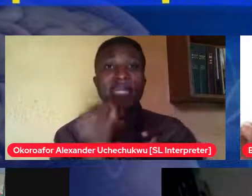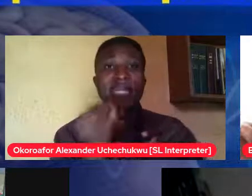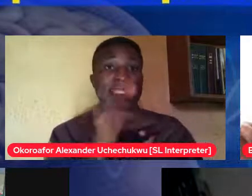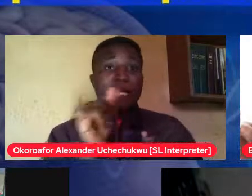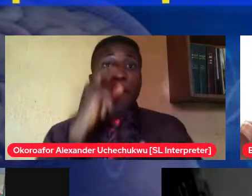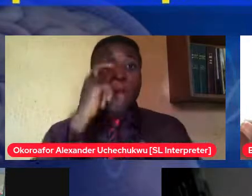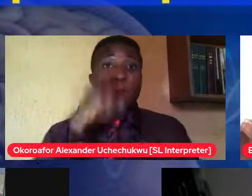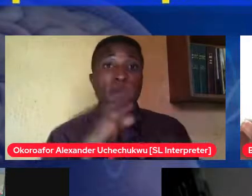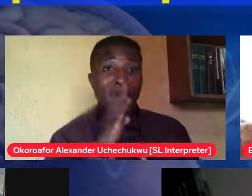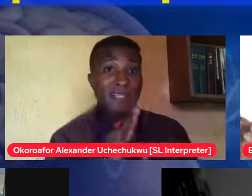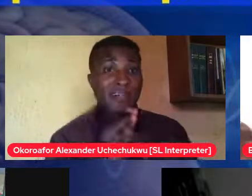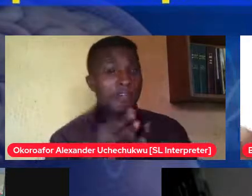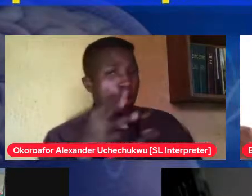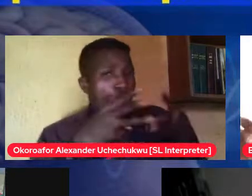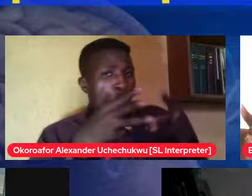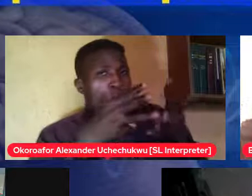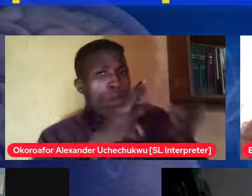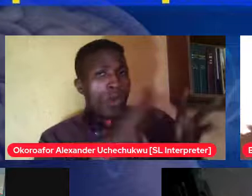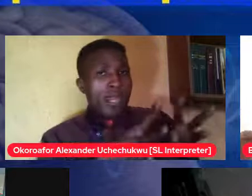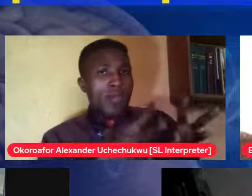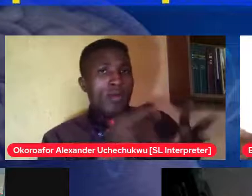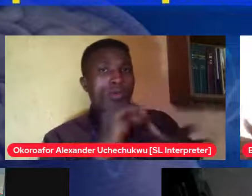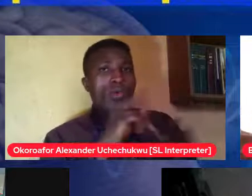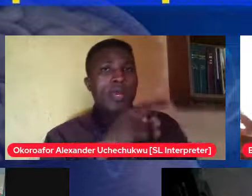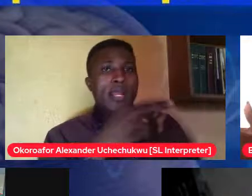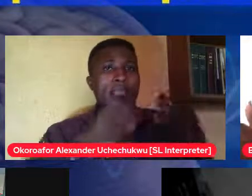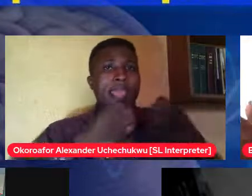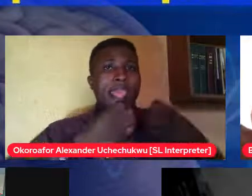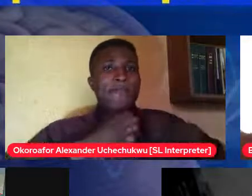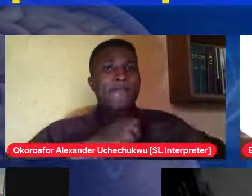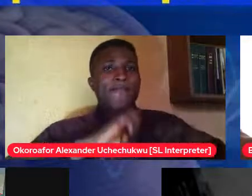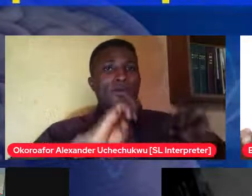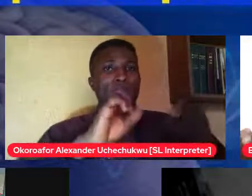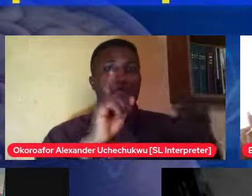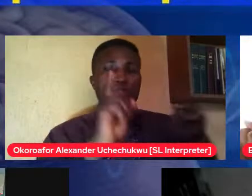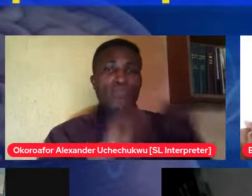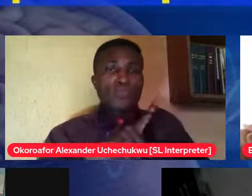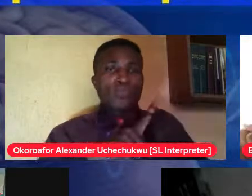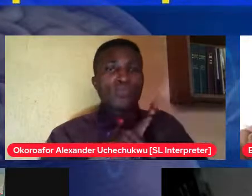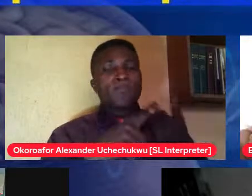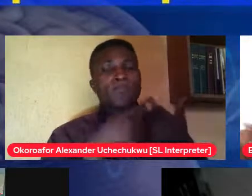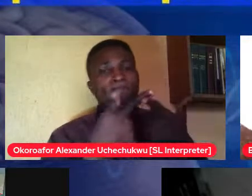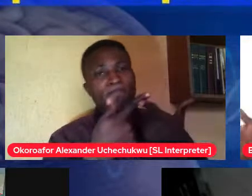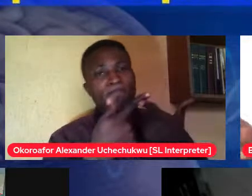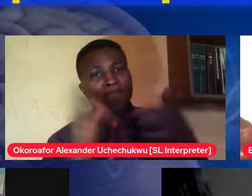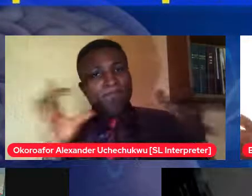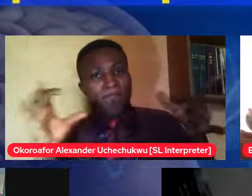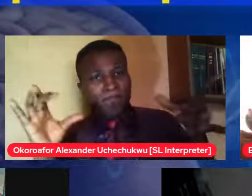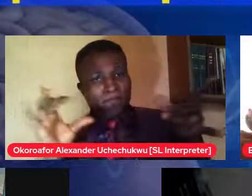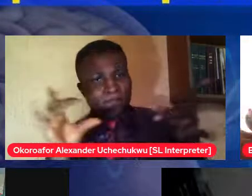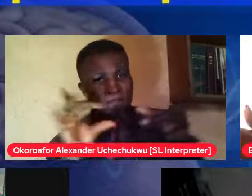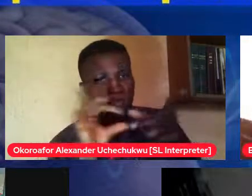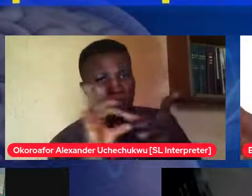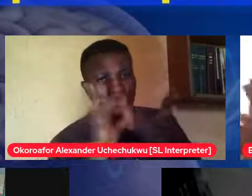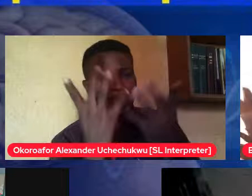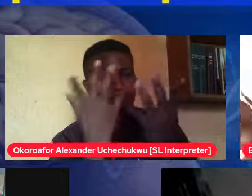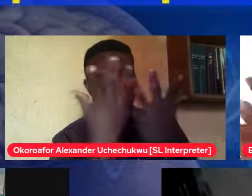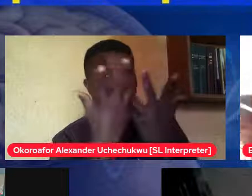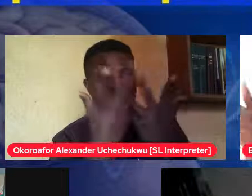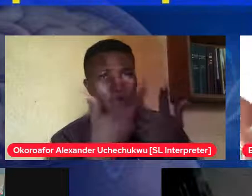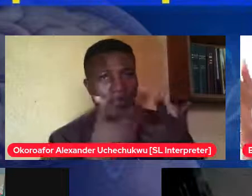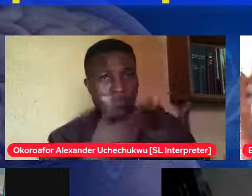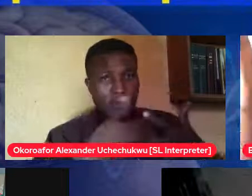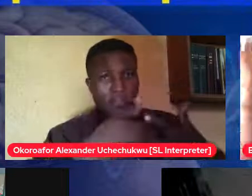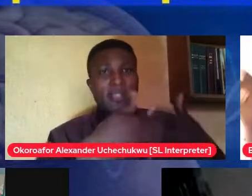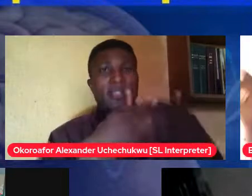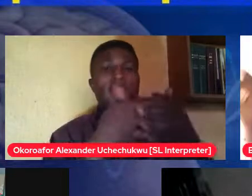effort to contrive the situation for them so with such children it's very important well I keep saying children because I think I always start